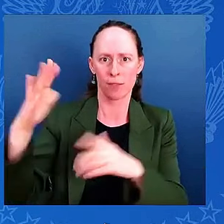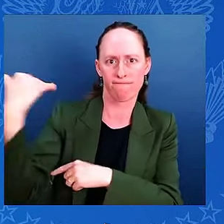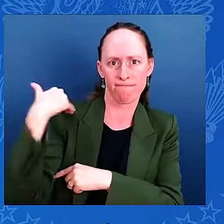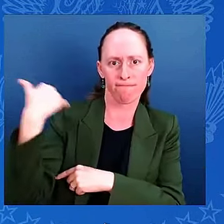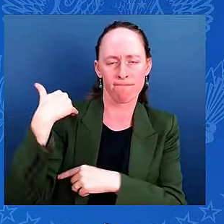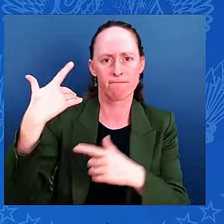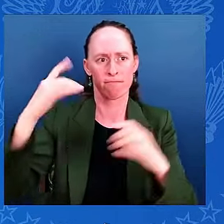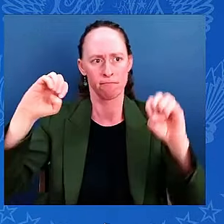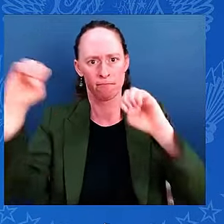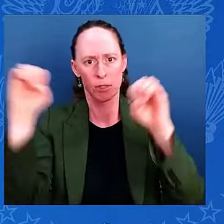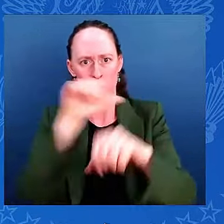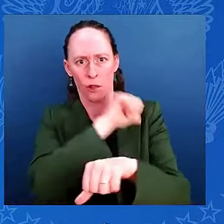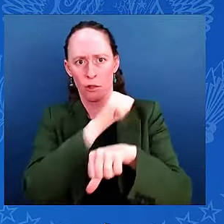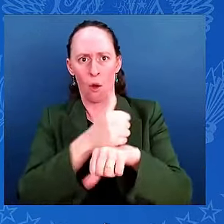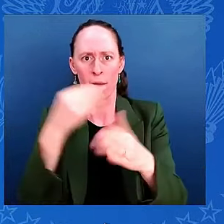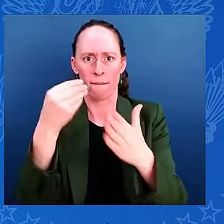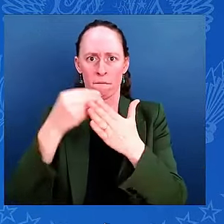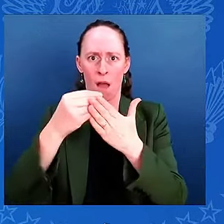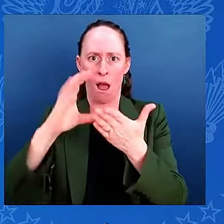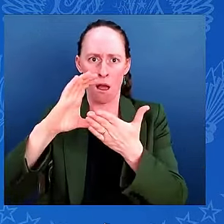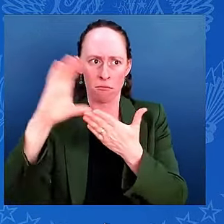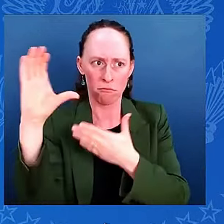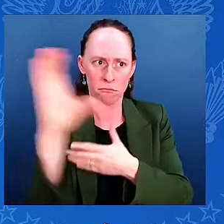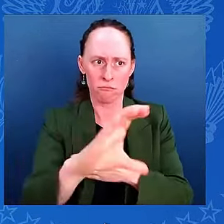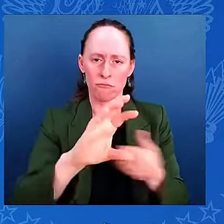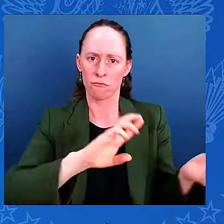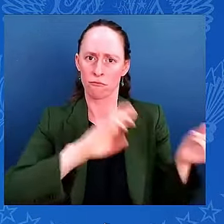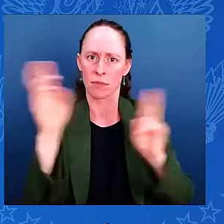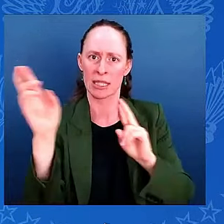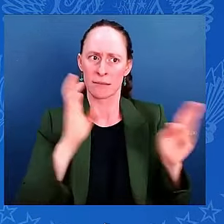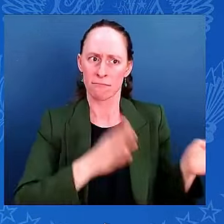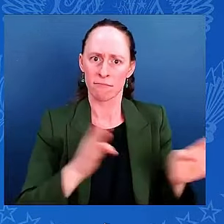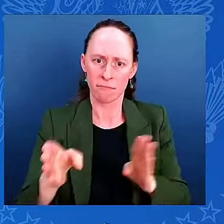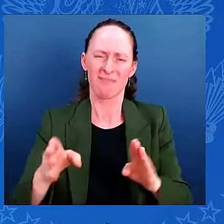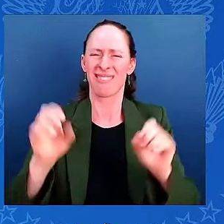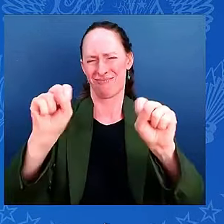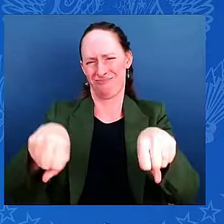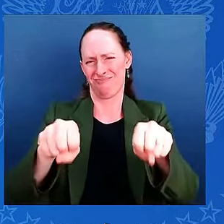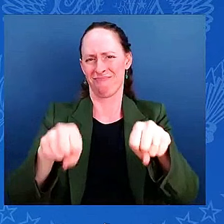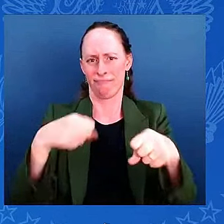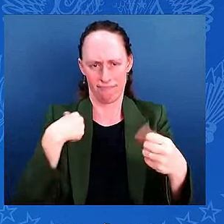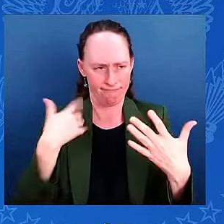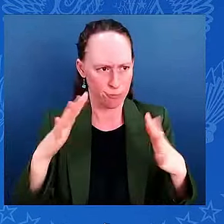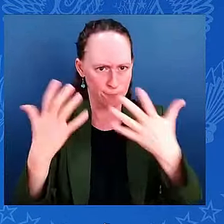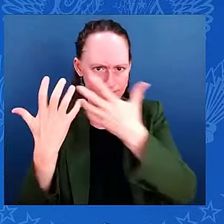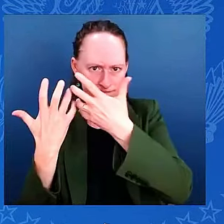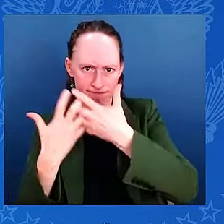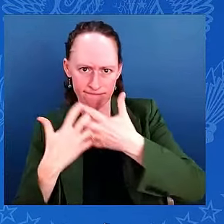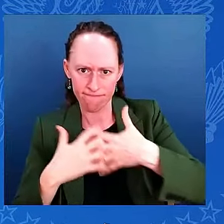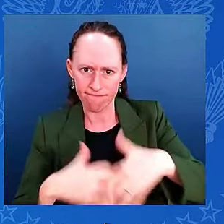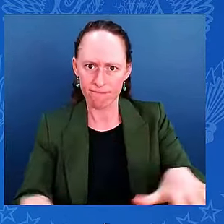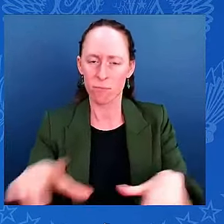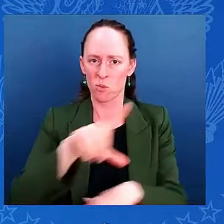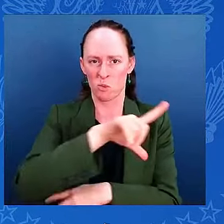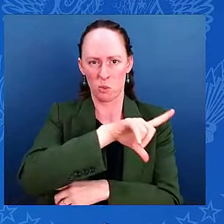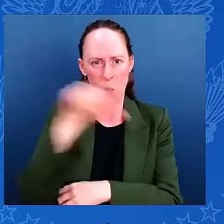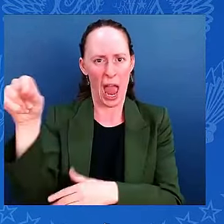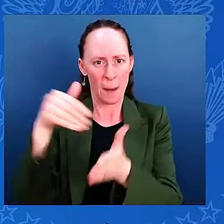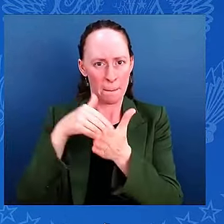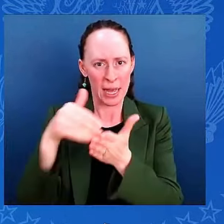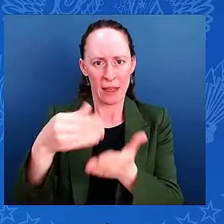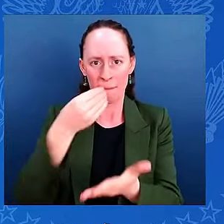we have 20 million meals, 40 million liters of water. In my direction, the Secretary of Defense, Austin,